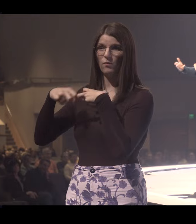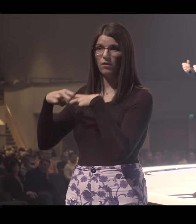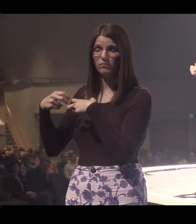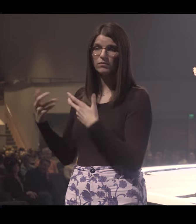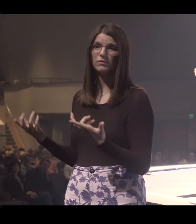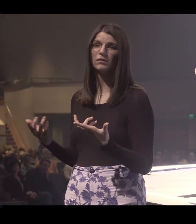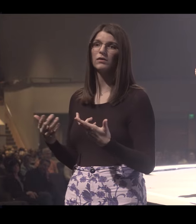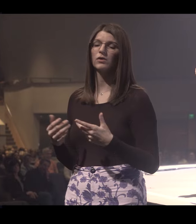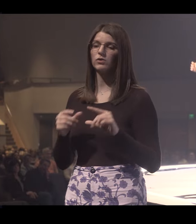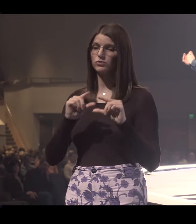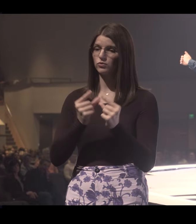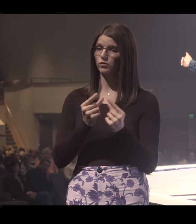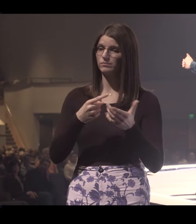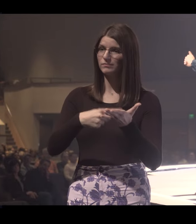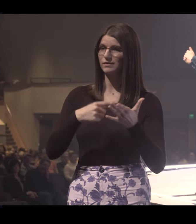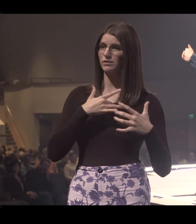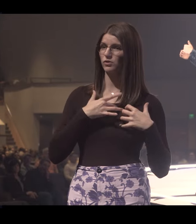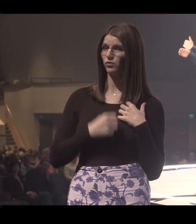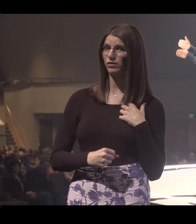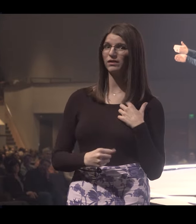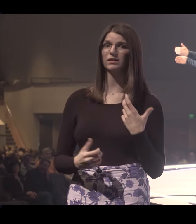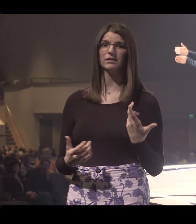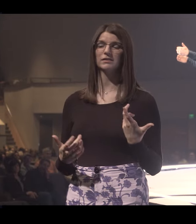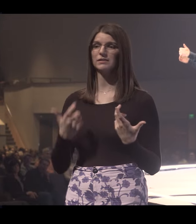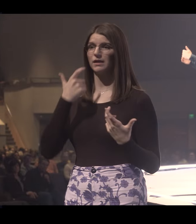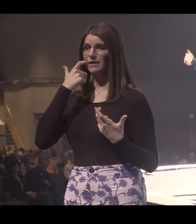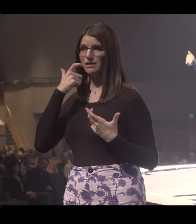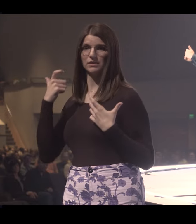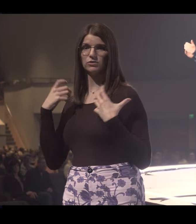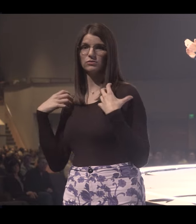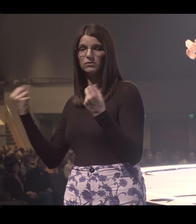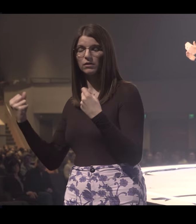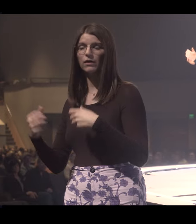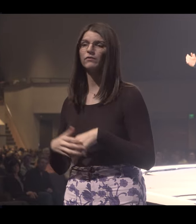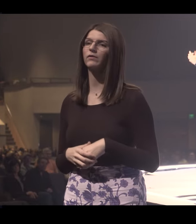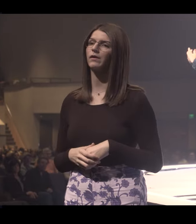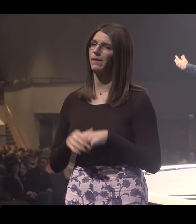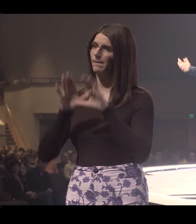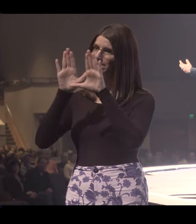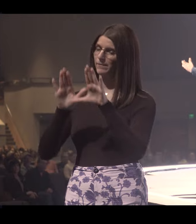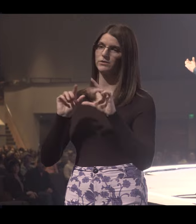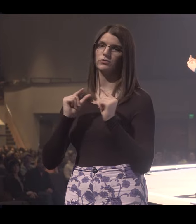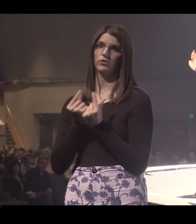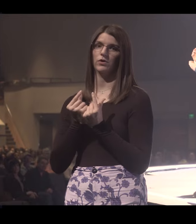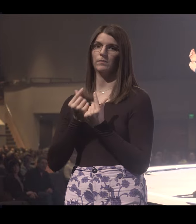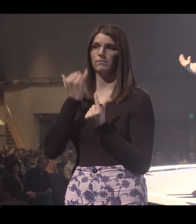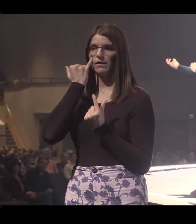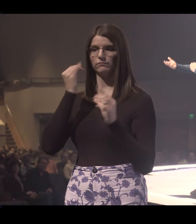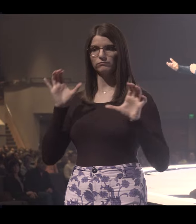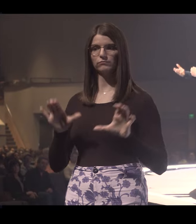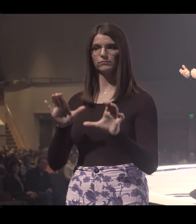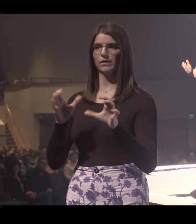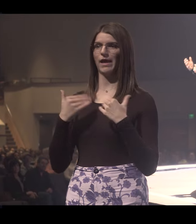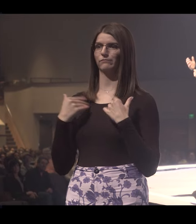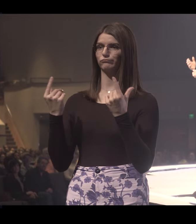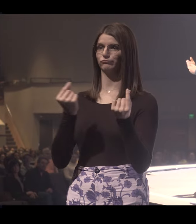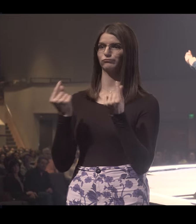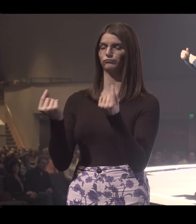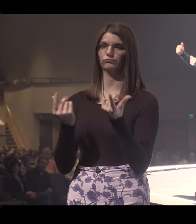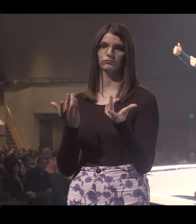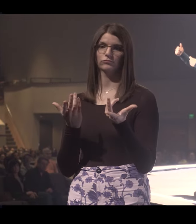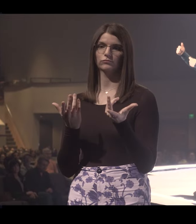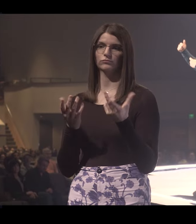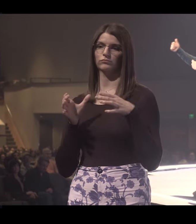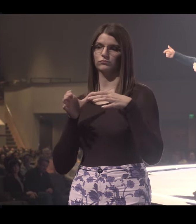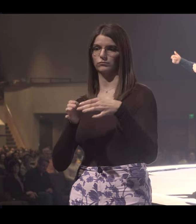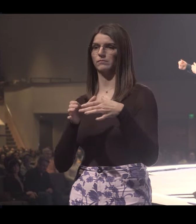There's groups that deal with grief. There's groups that deal with overcoming an addiction. Amazing groups. If you're action-oriented, there's some activity groups. There's